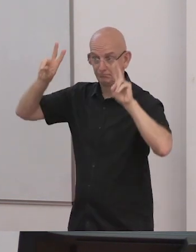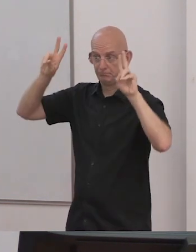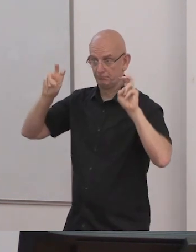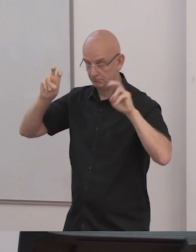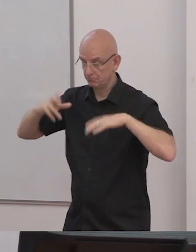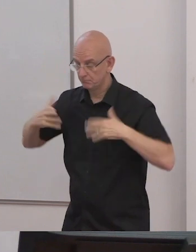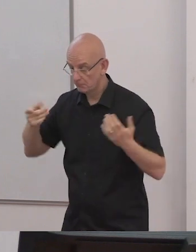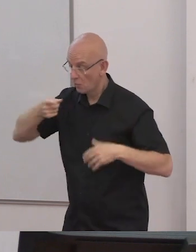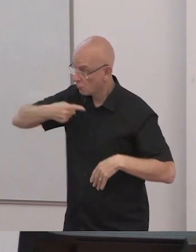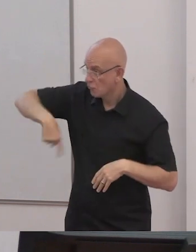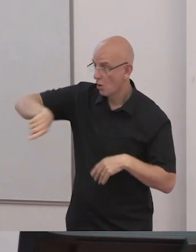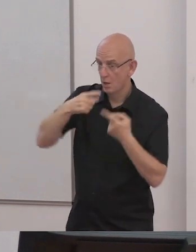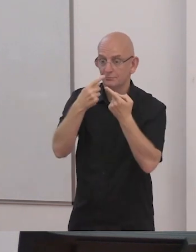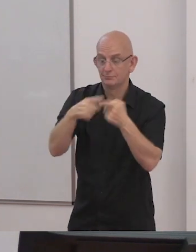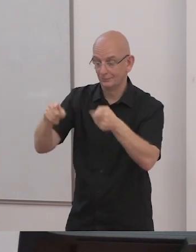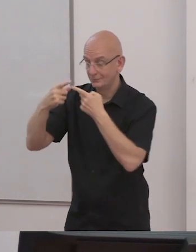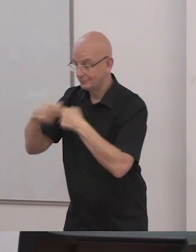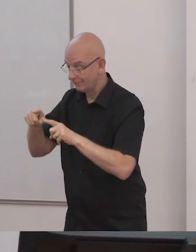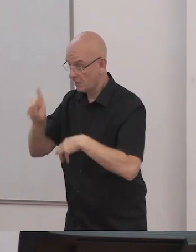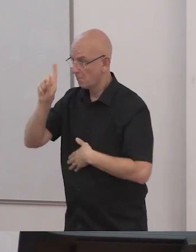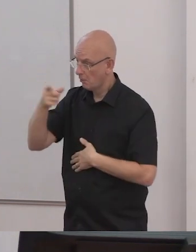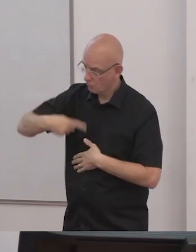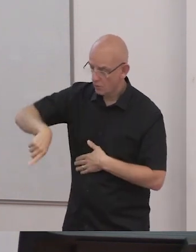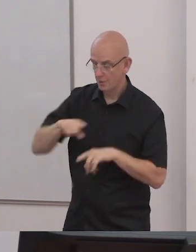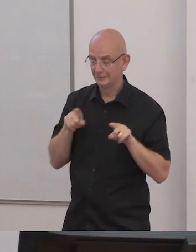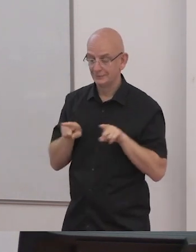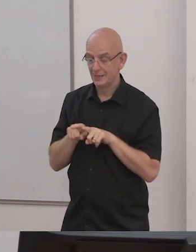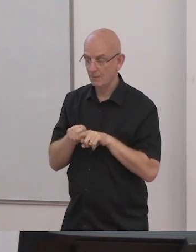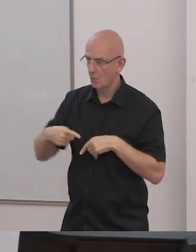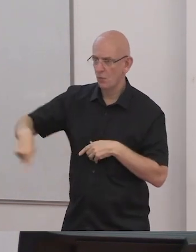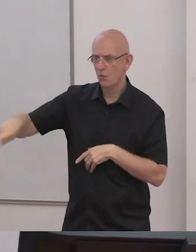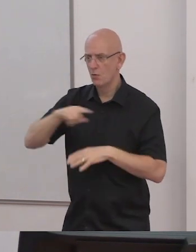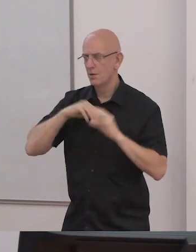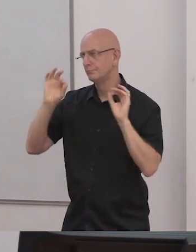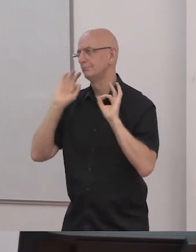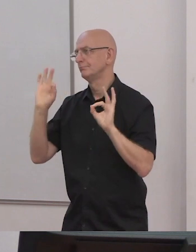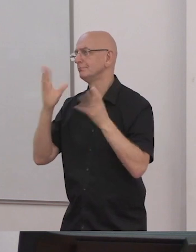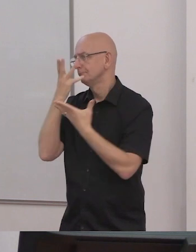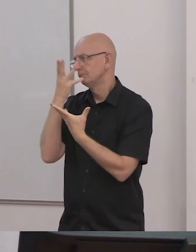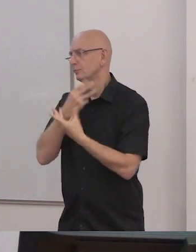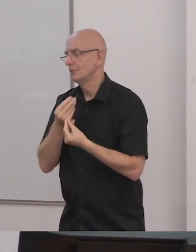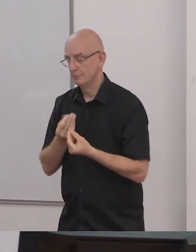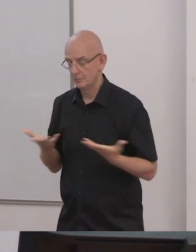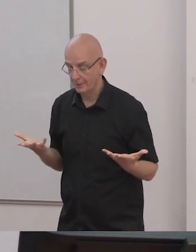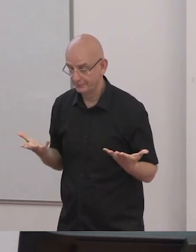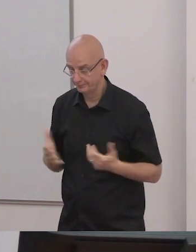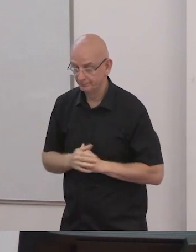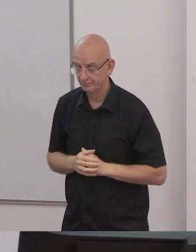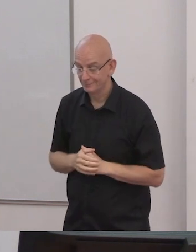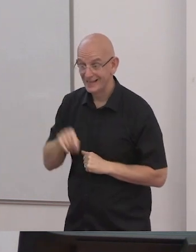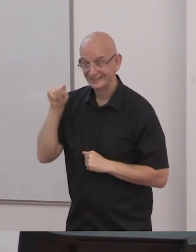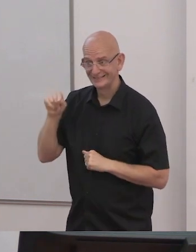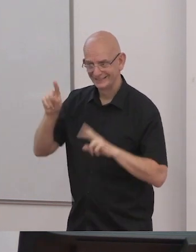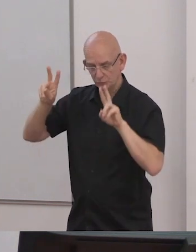that quote comes from Big Bird the famous Sesame Street character and